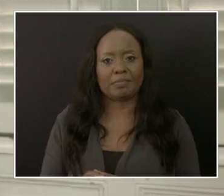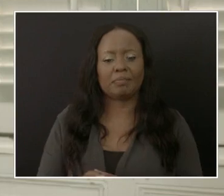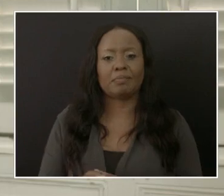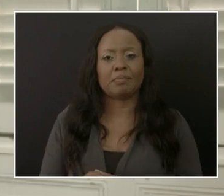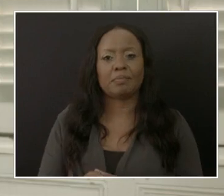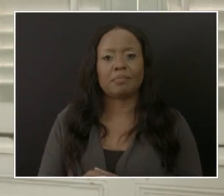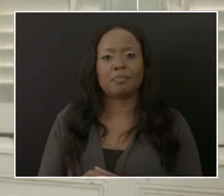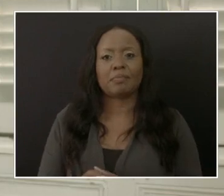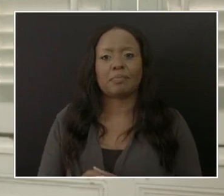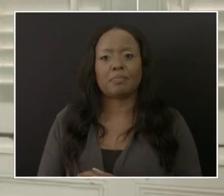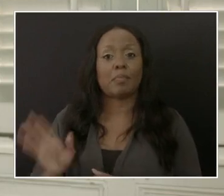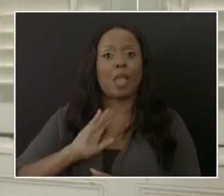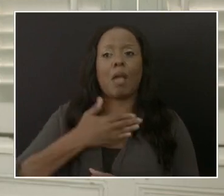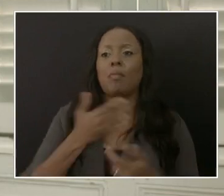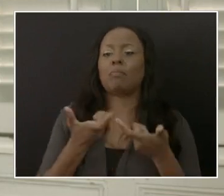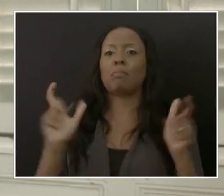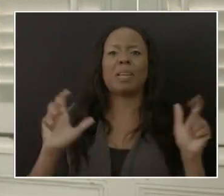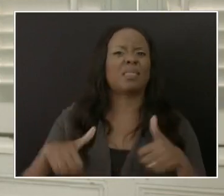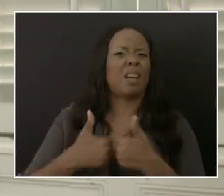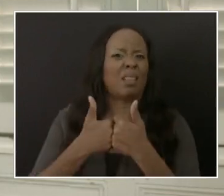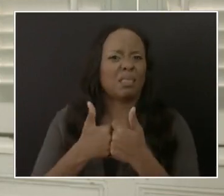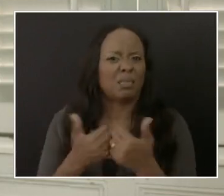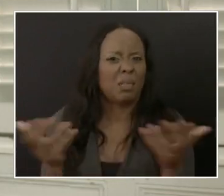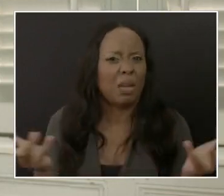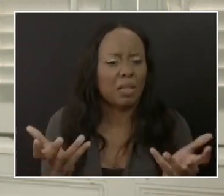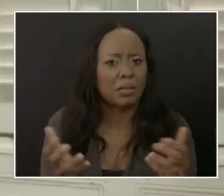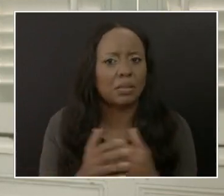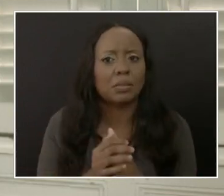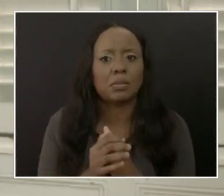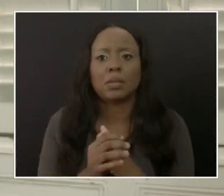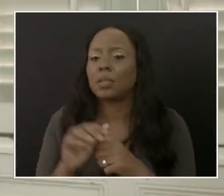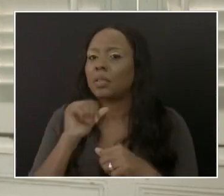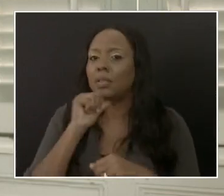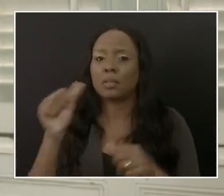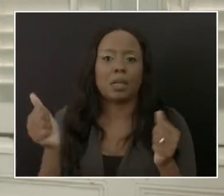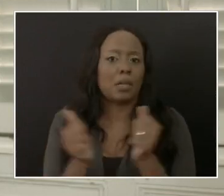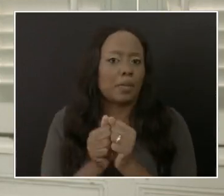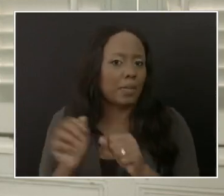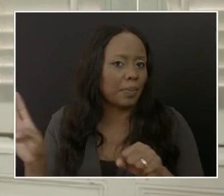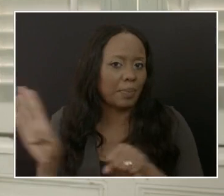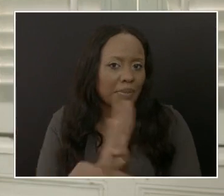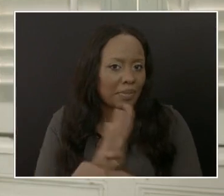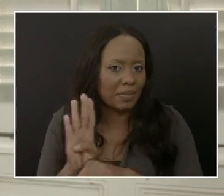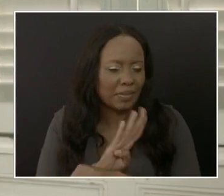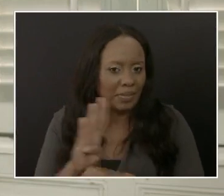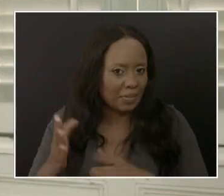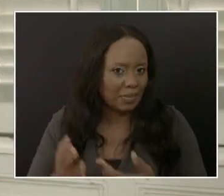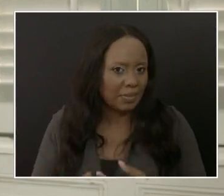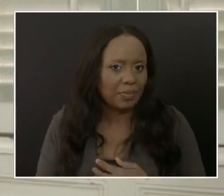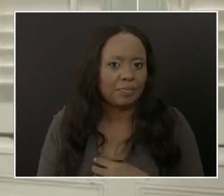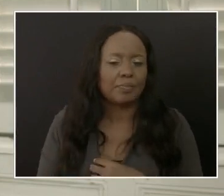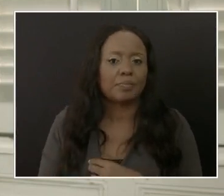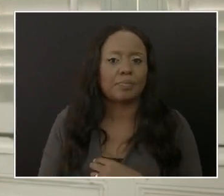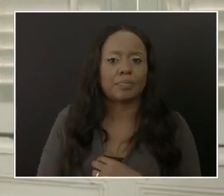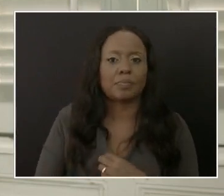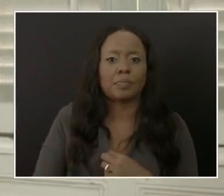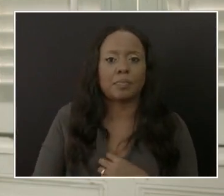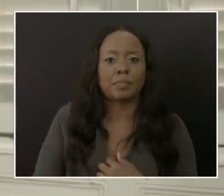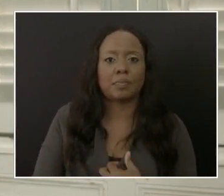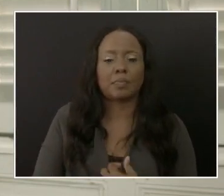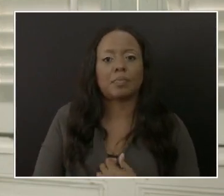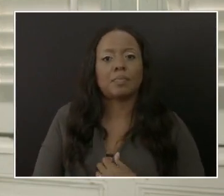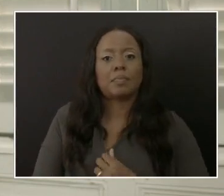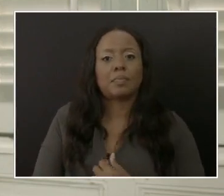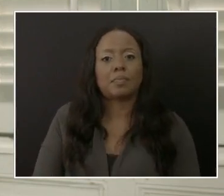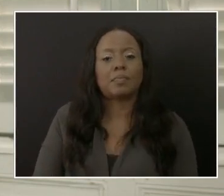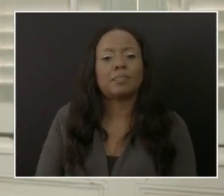our major challenge has not been within businesses in Barbados. In fact I would I would I would make the